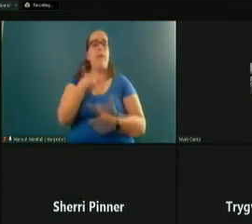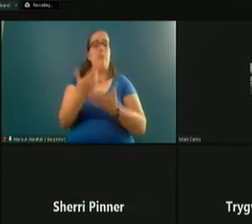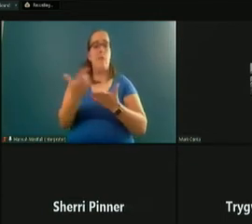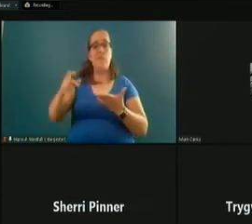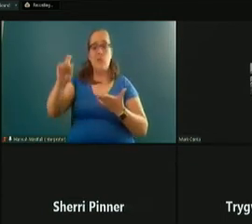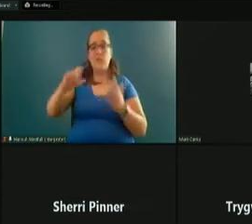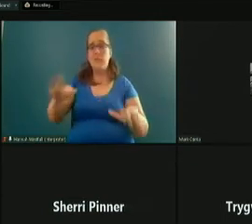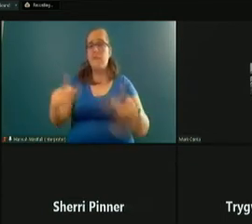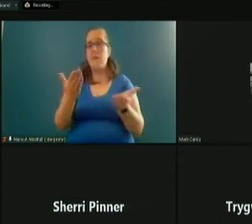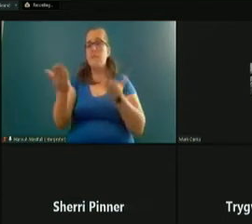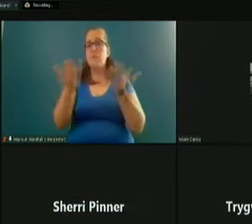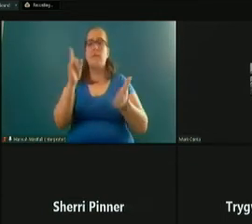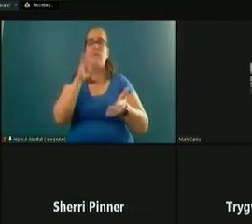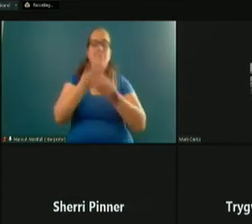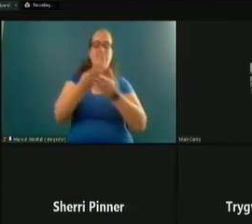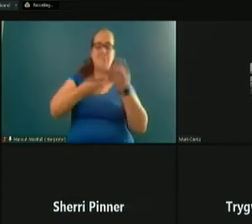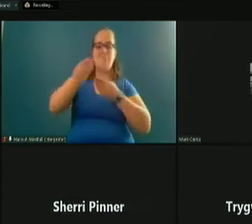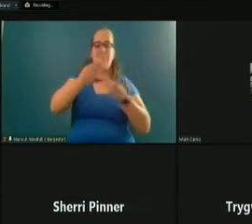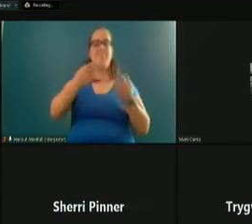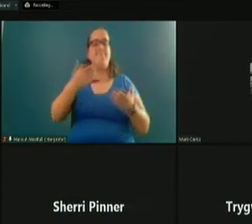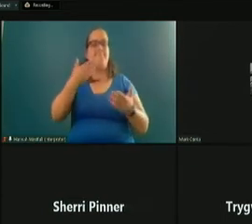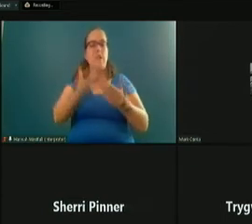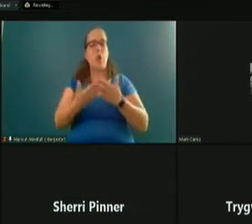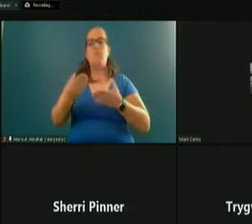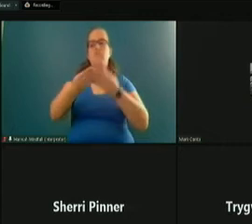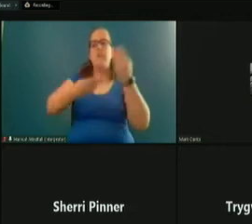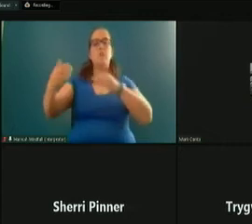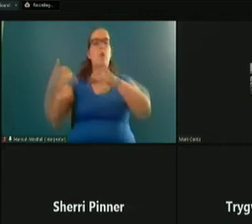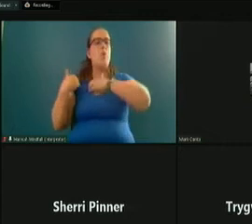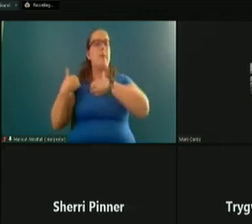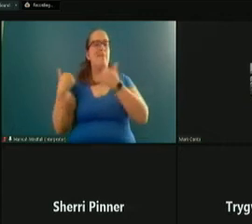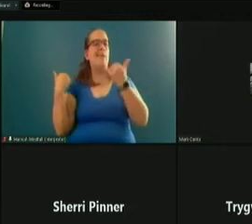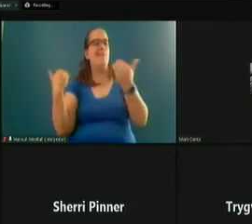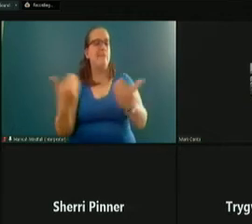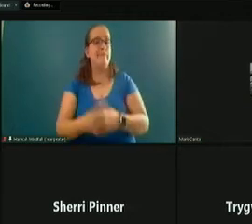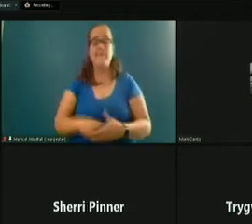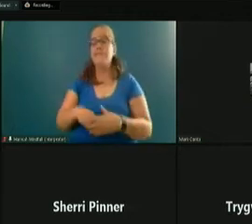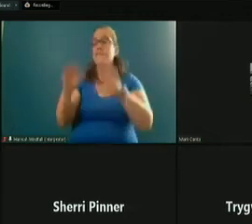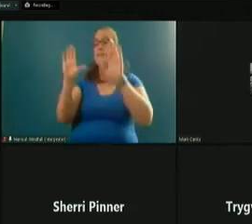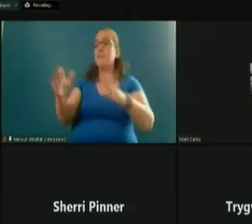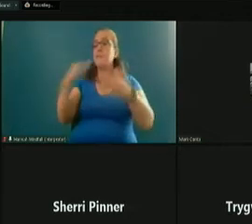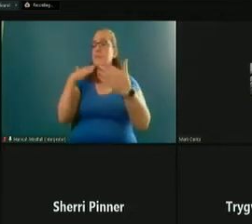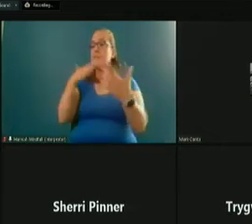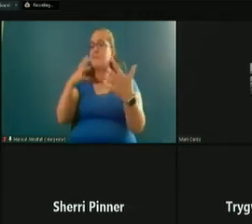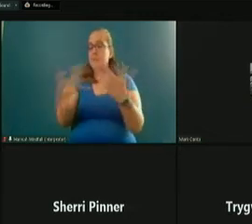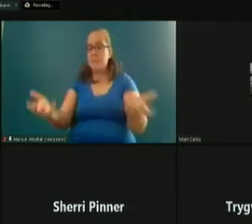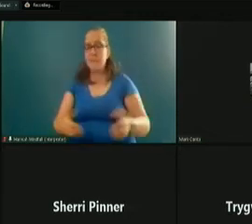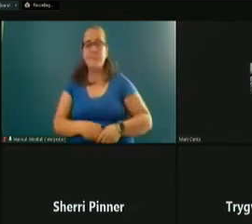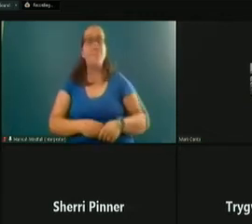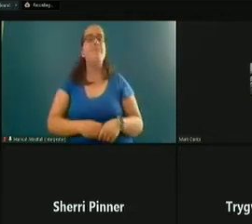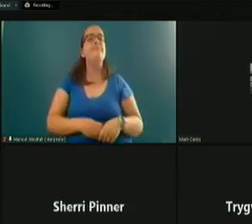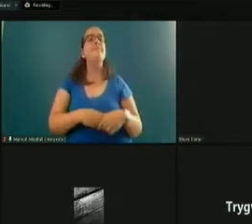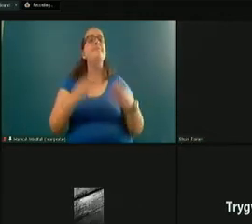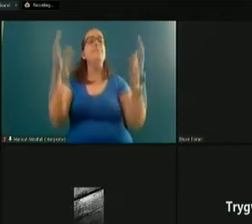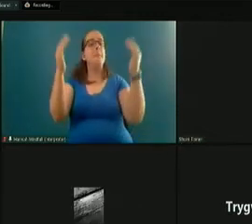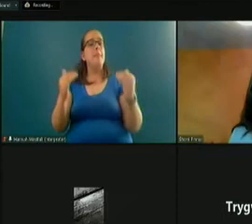in order to be fiscally prudent and fiscally responsible going forward. Great. Thank you very much. Our next question